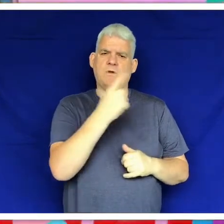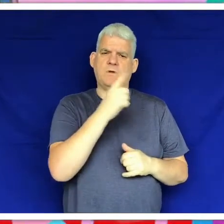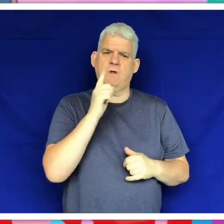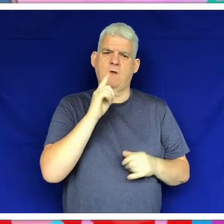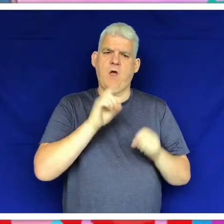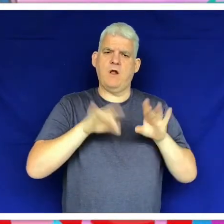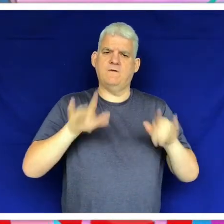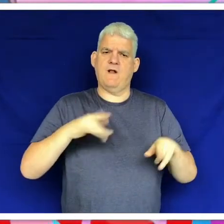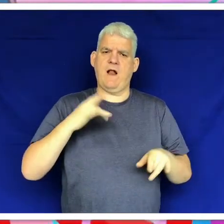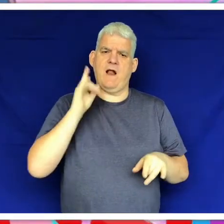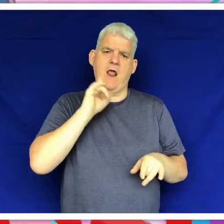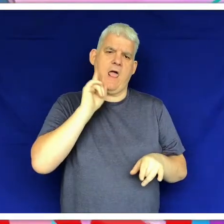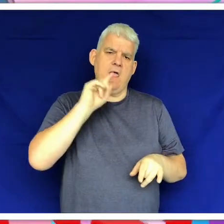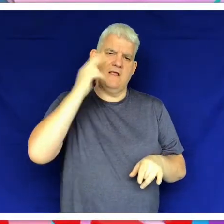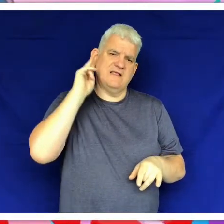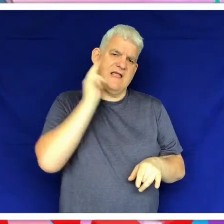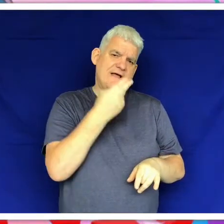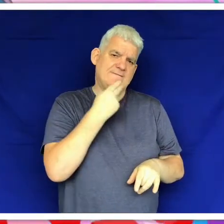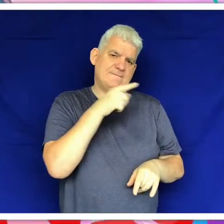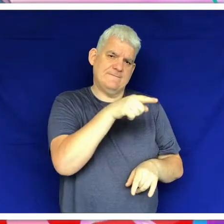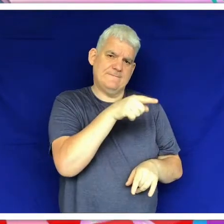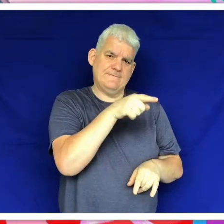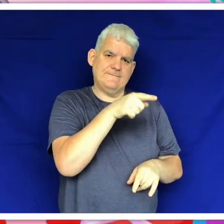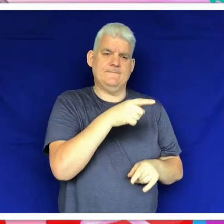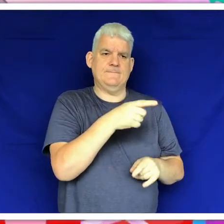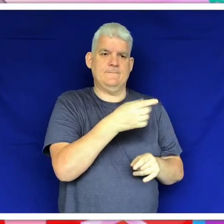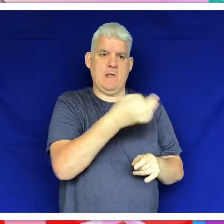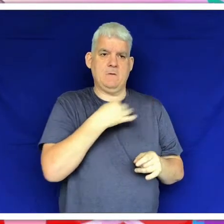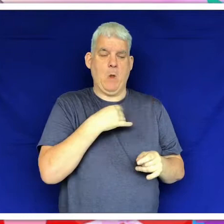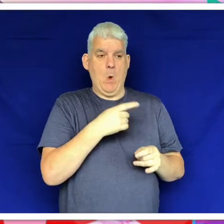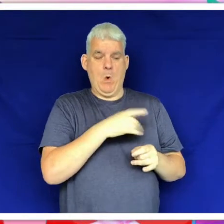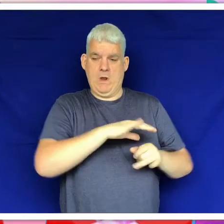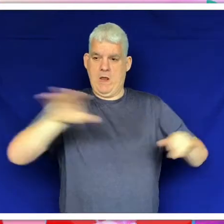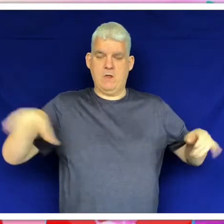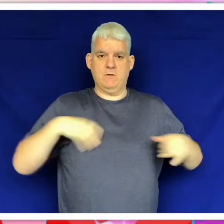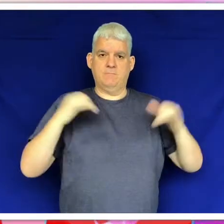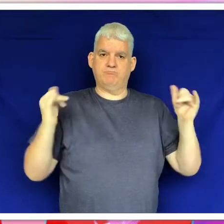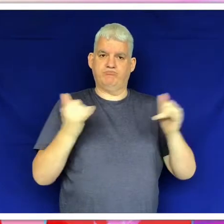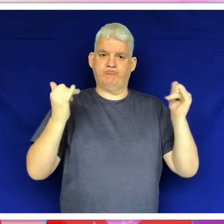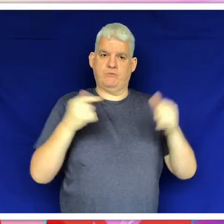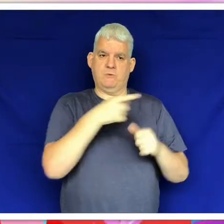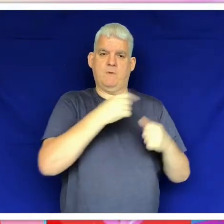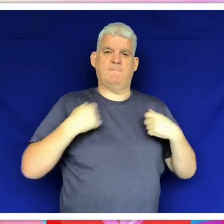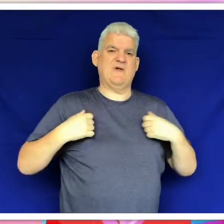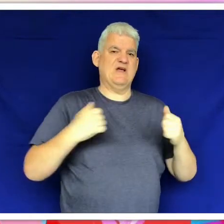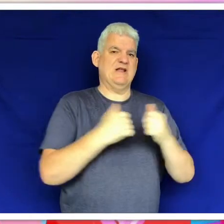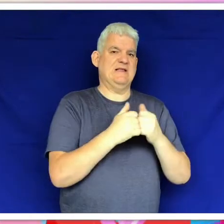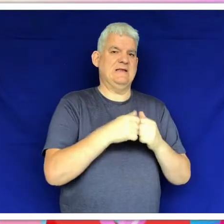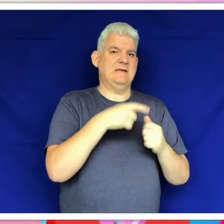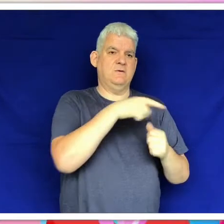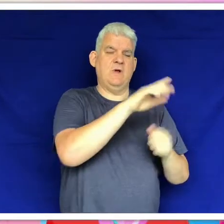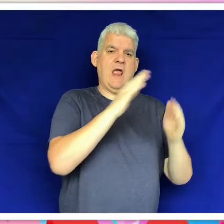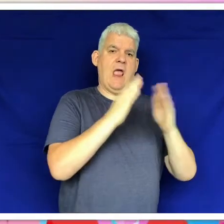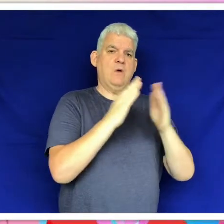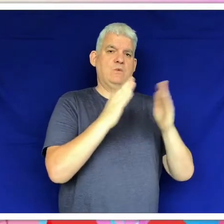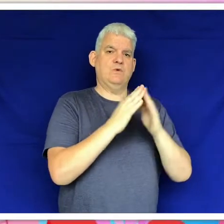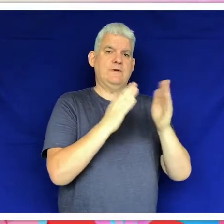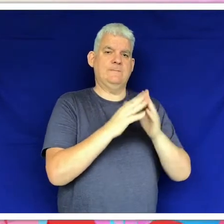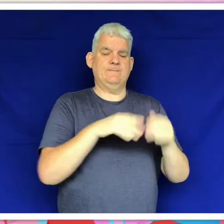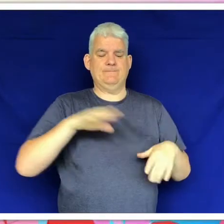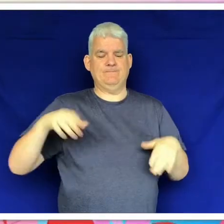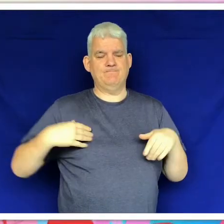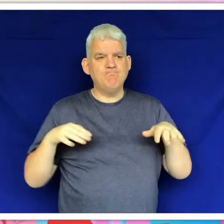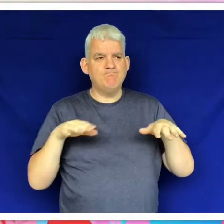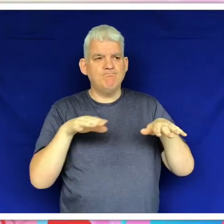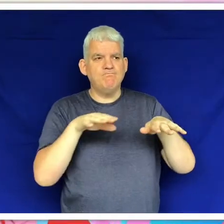One of the girls that went to the school we were staying at. It was her birthday and she invited us to her house for a